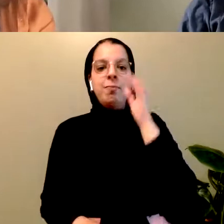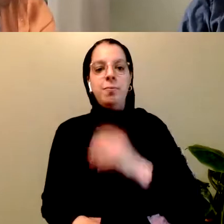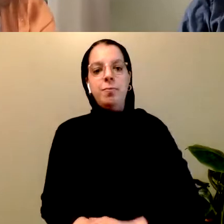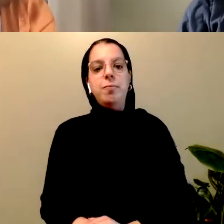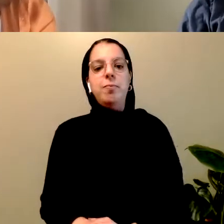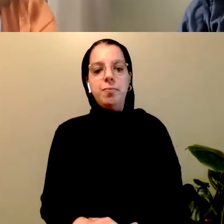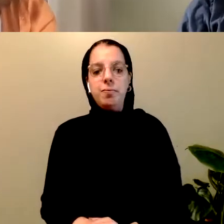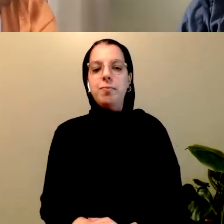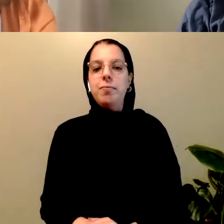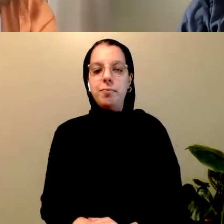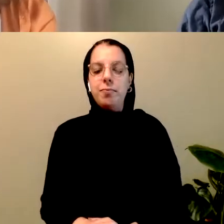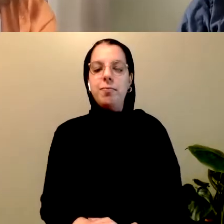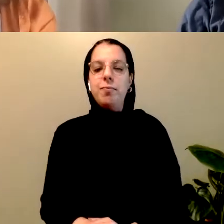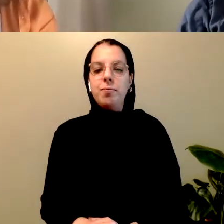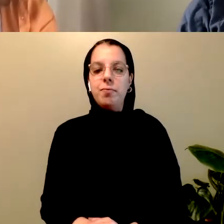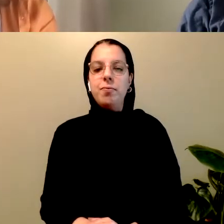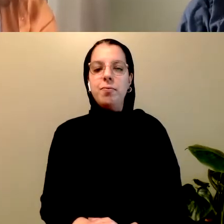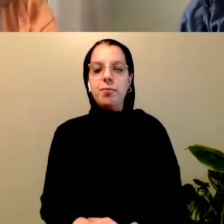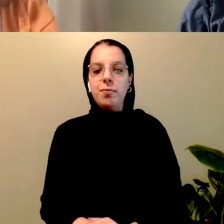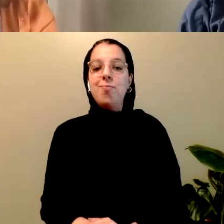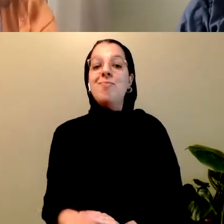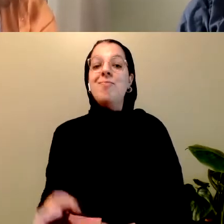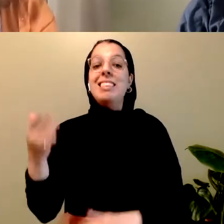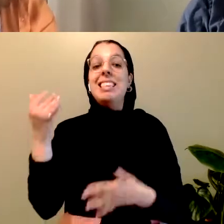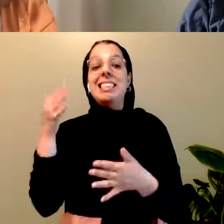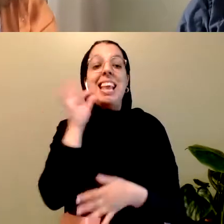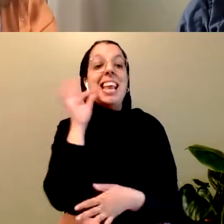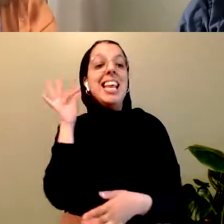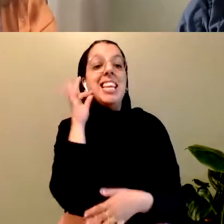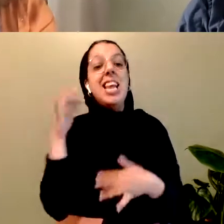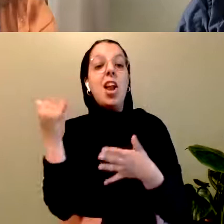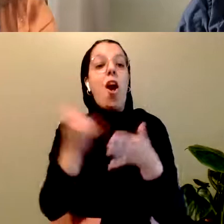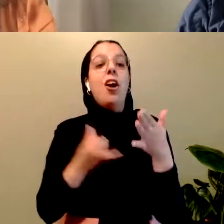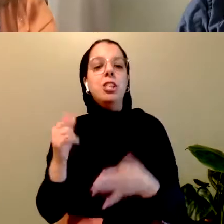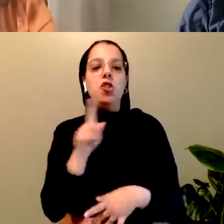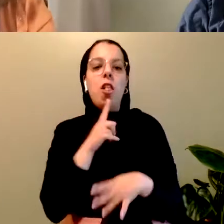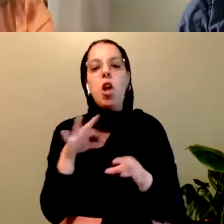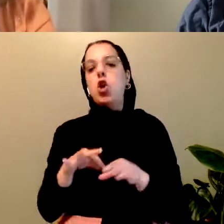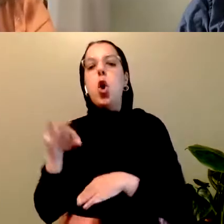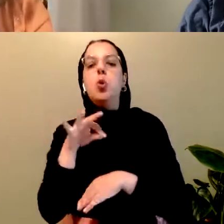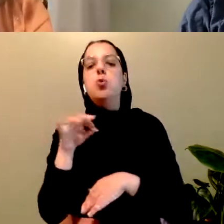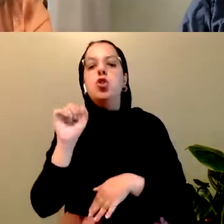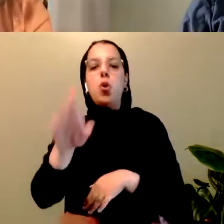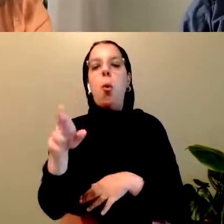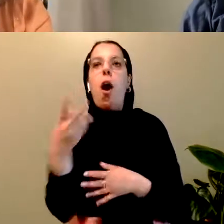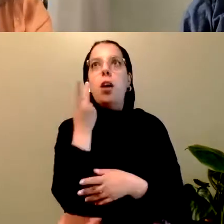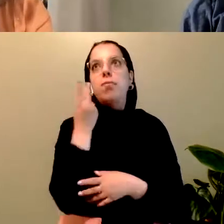survive only as ghosts or shadows of a dead society.